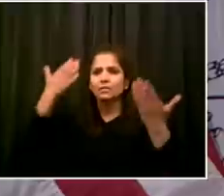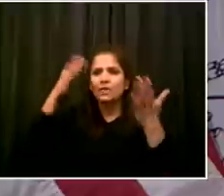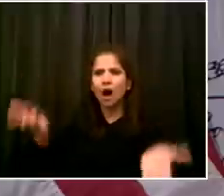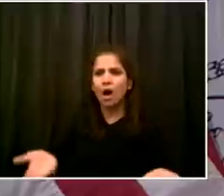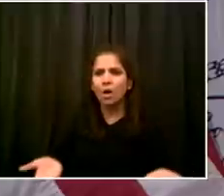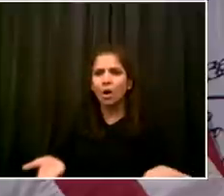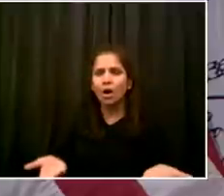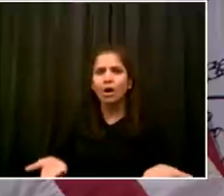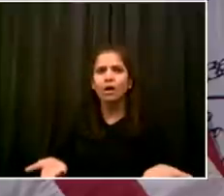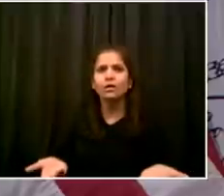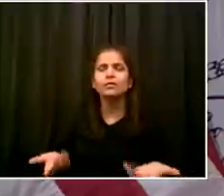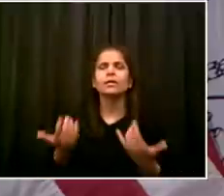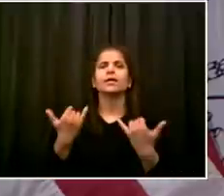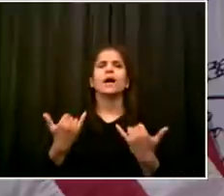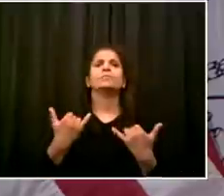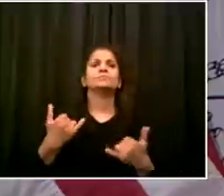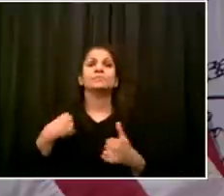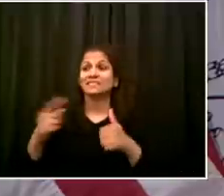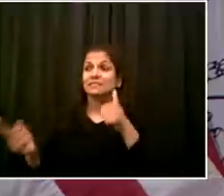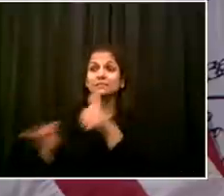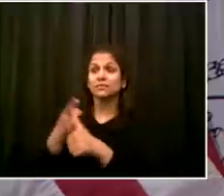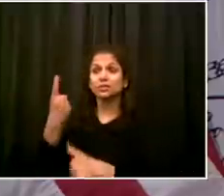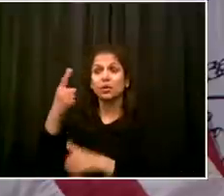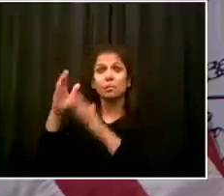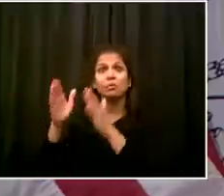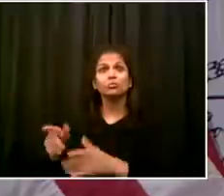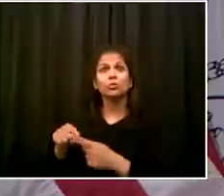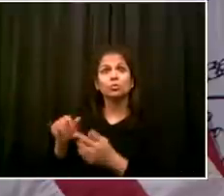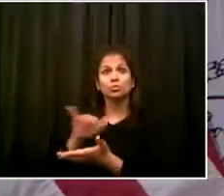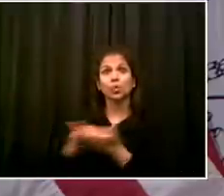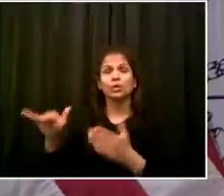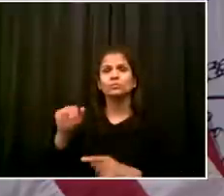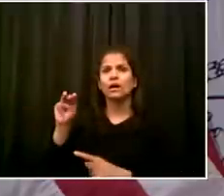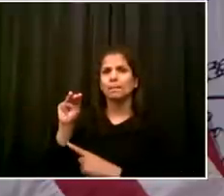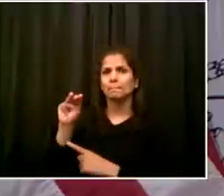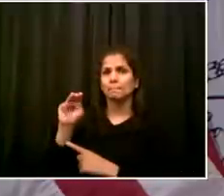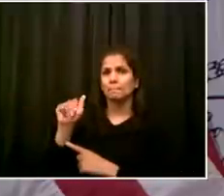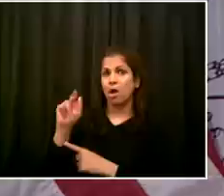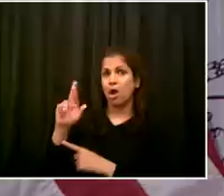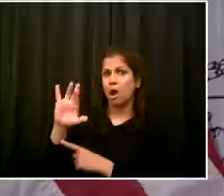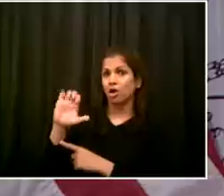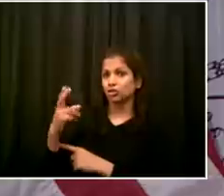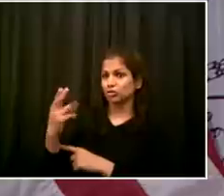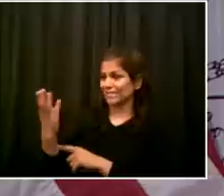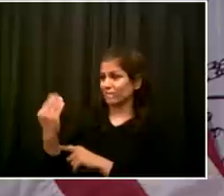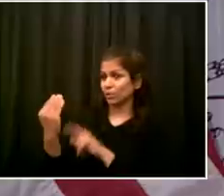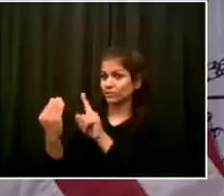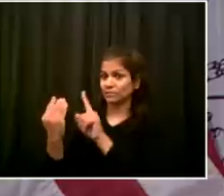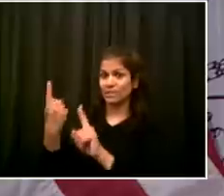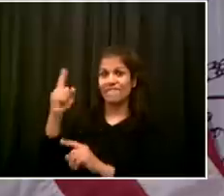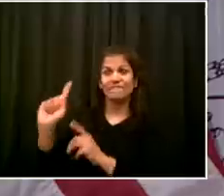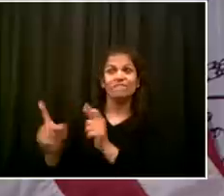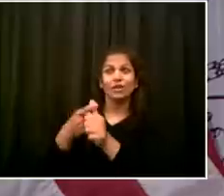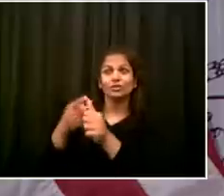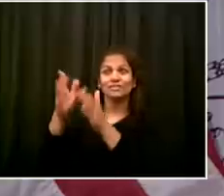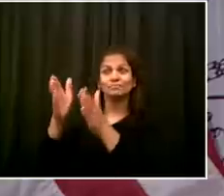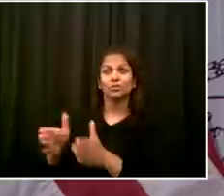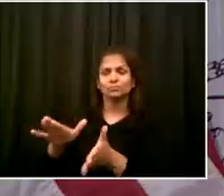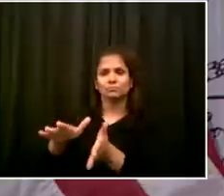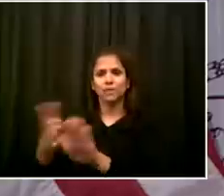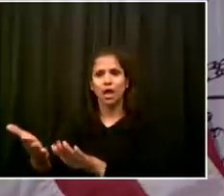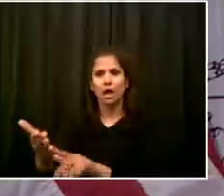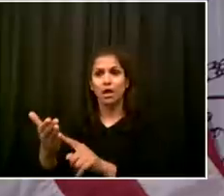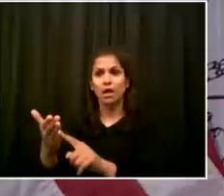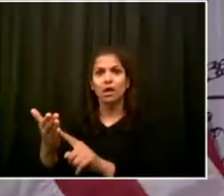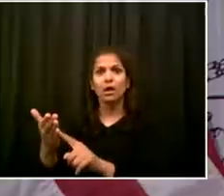closed down the bars and restaurants. The two days later, I called for shelter in place. As we got information,